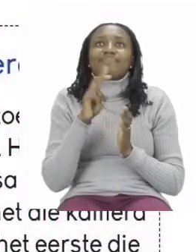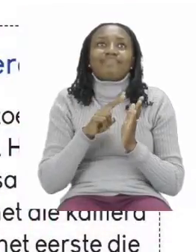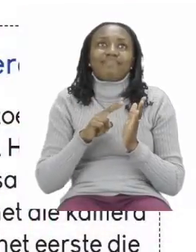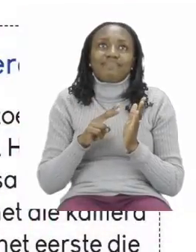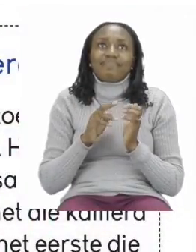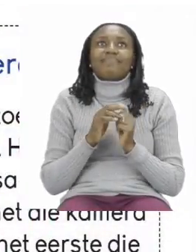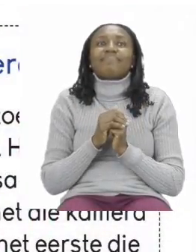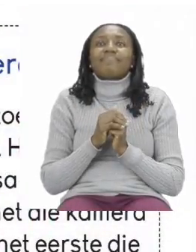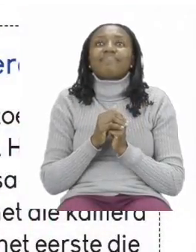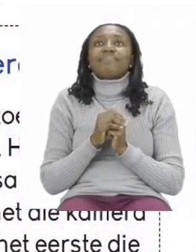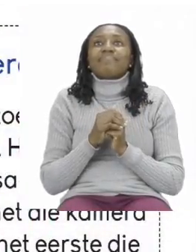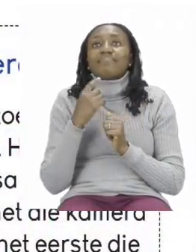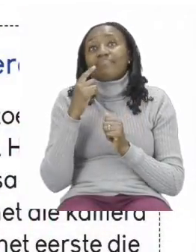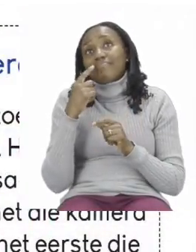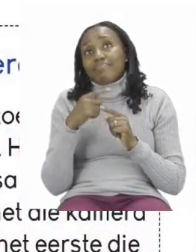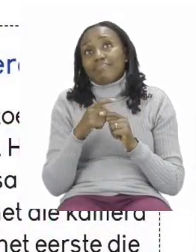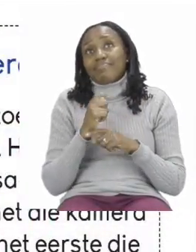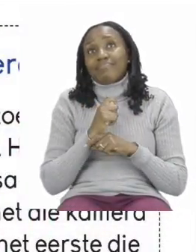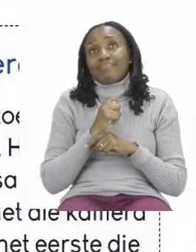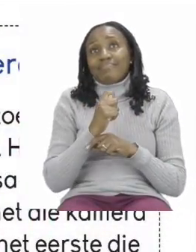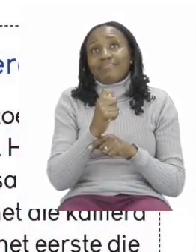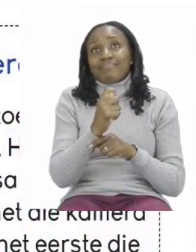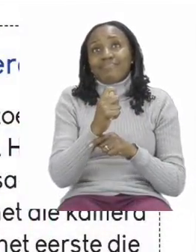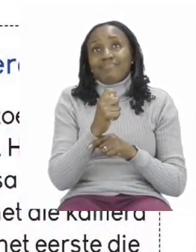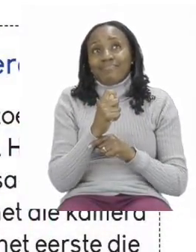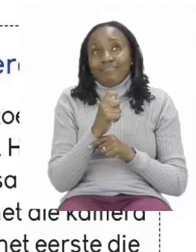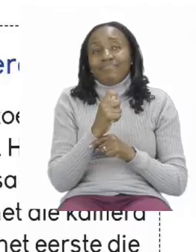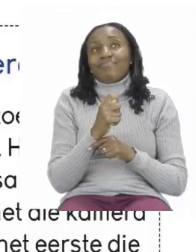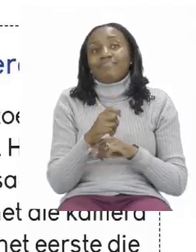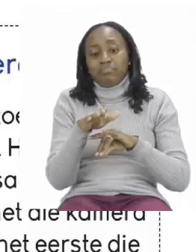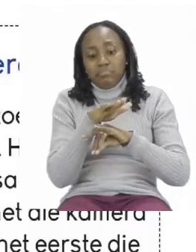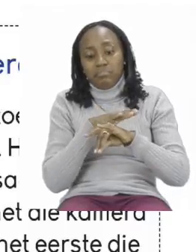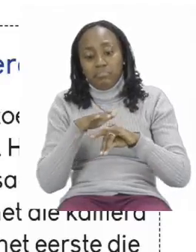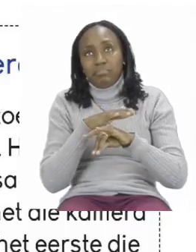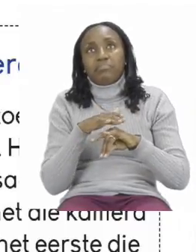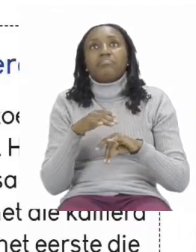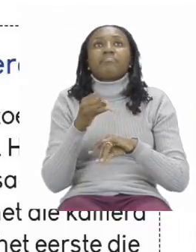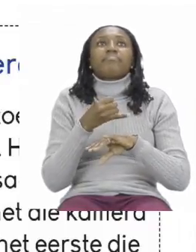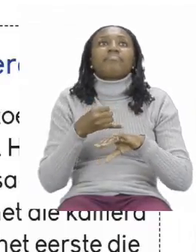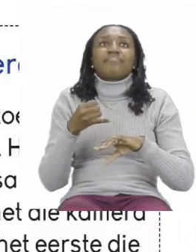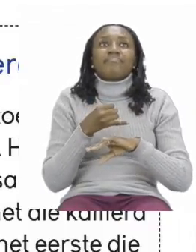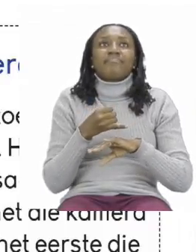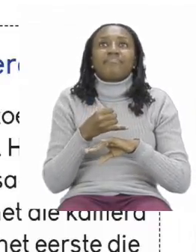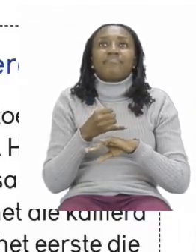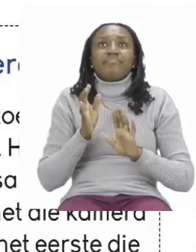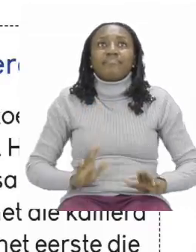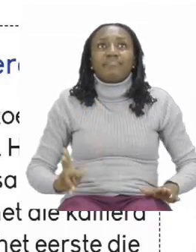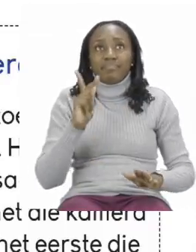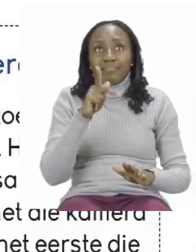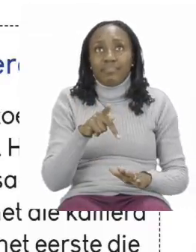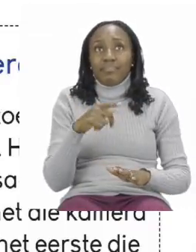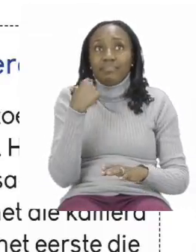It says a trip to the zoo. Pam went to